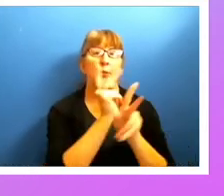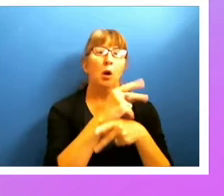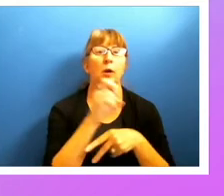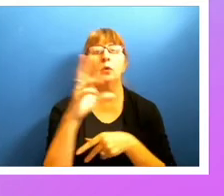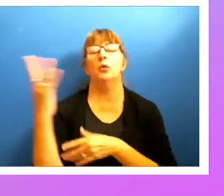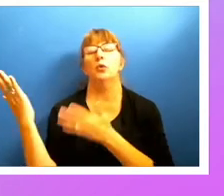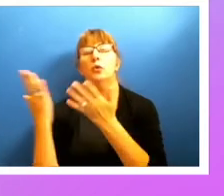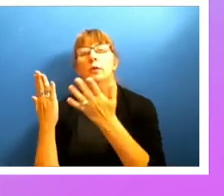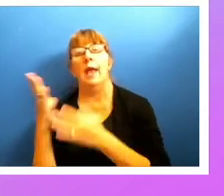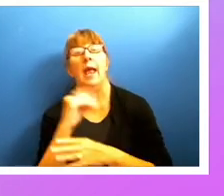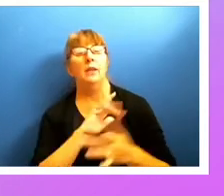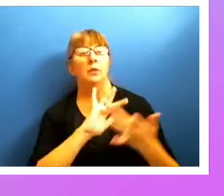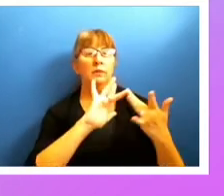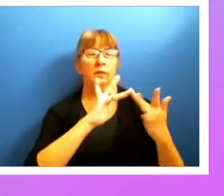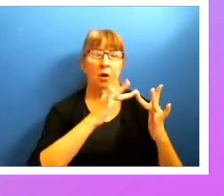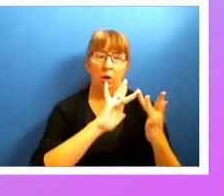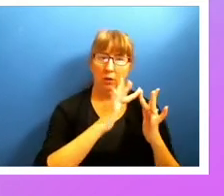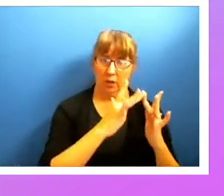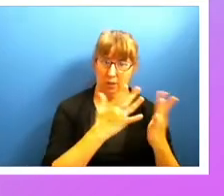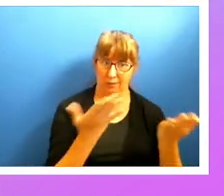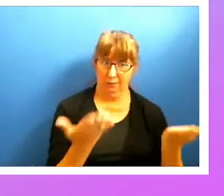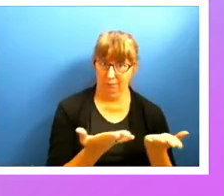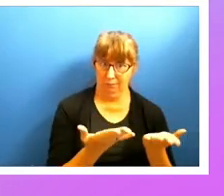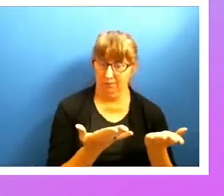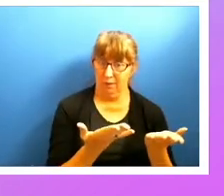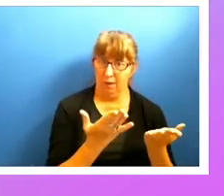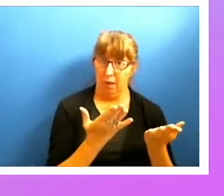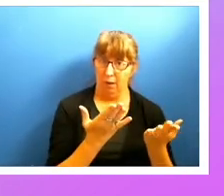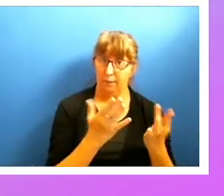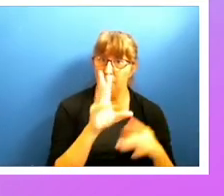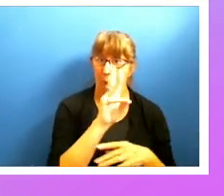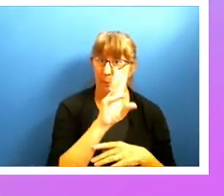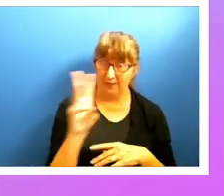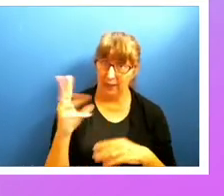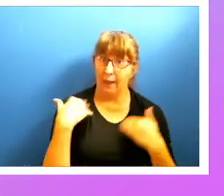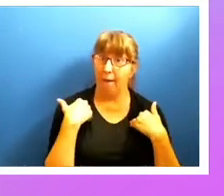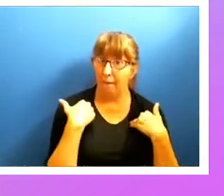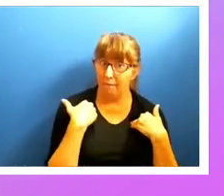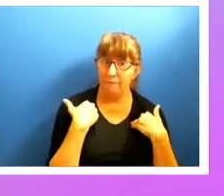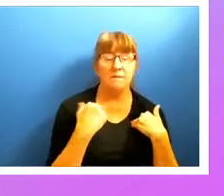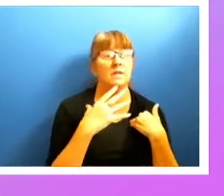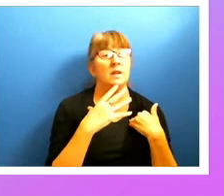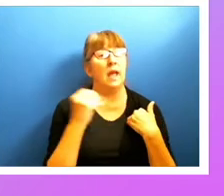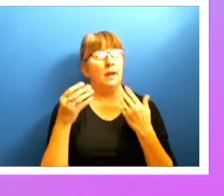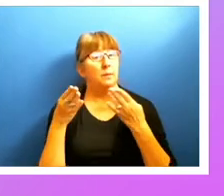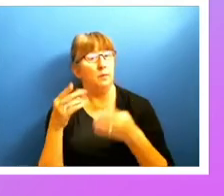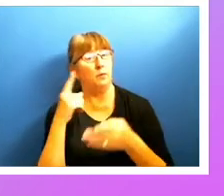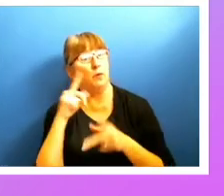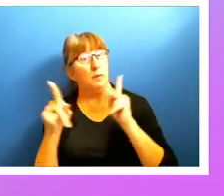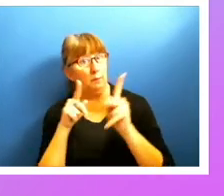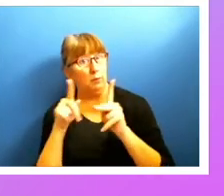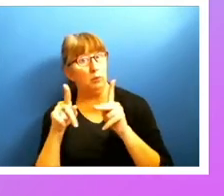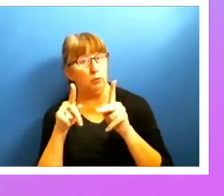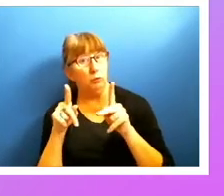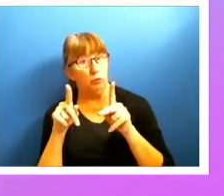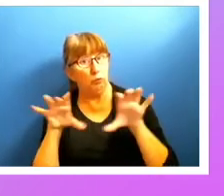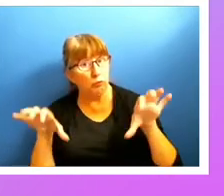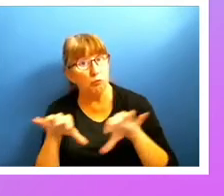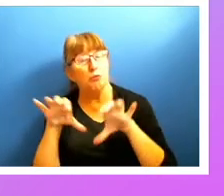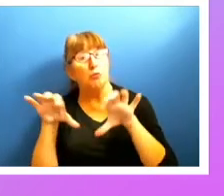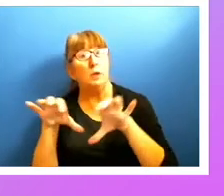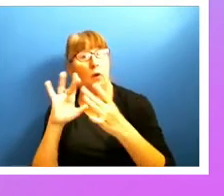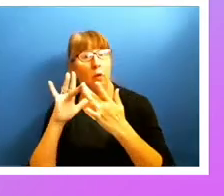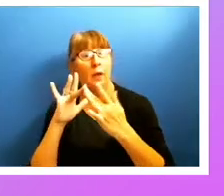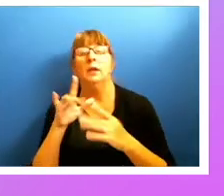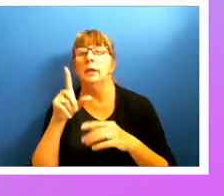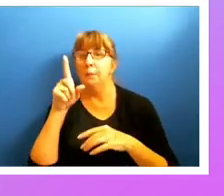presence, and you have a method for doing and providing service in the digital channel, then you need to make that accessible. If you don't,